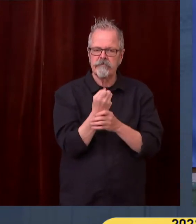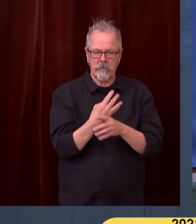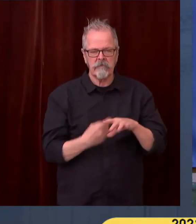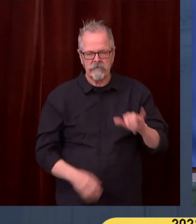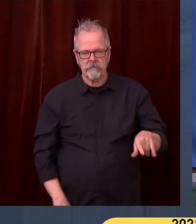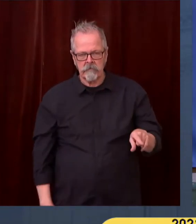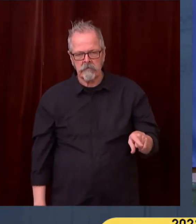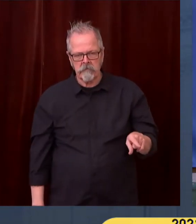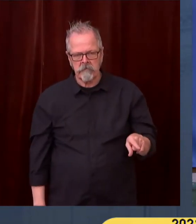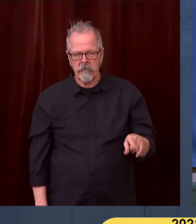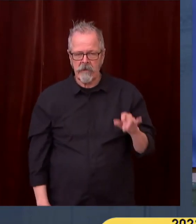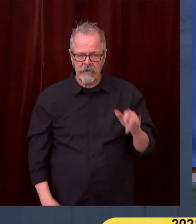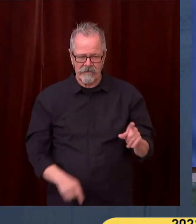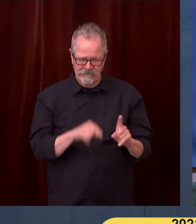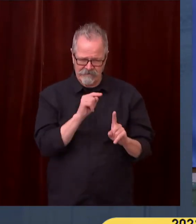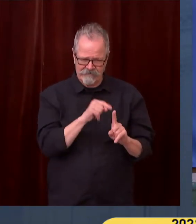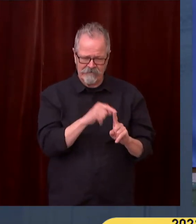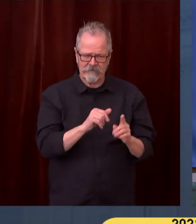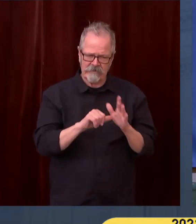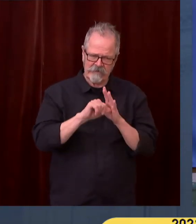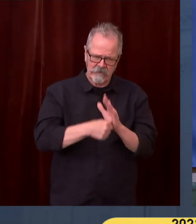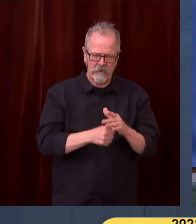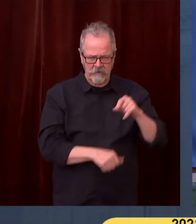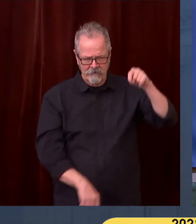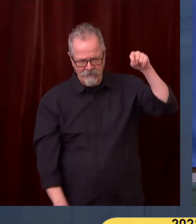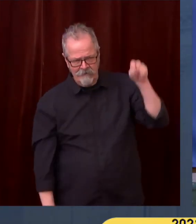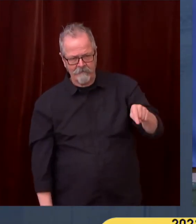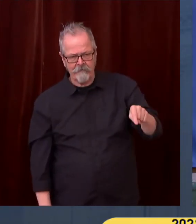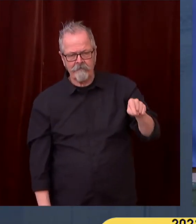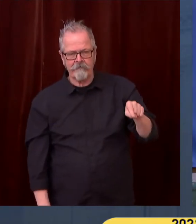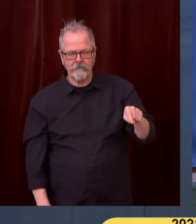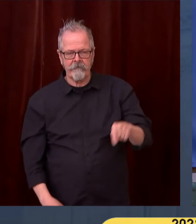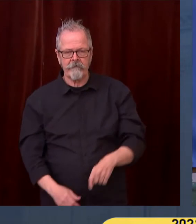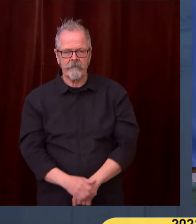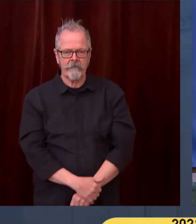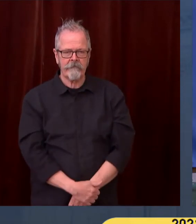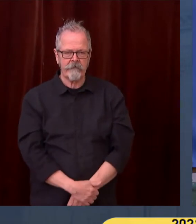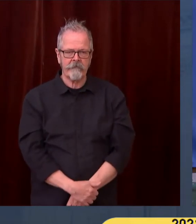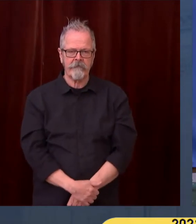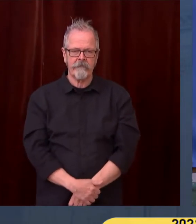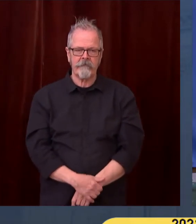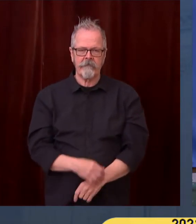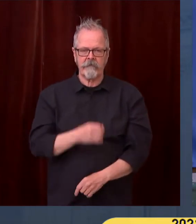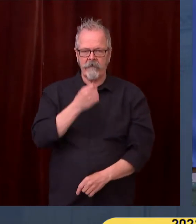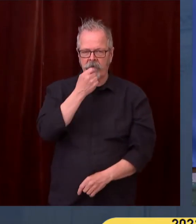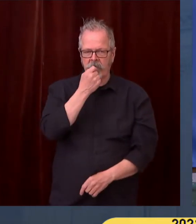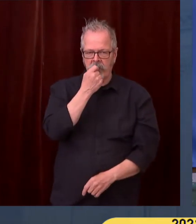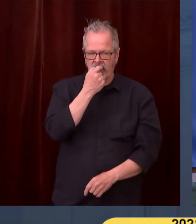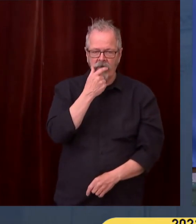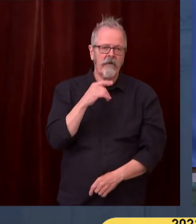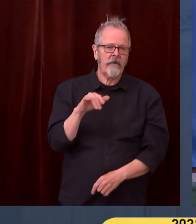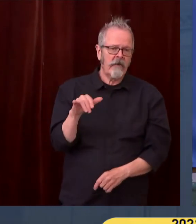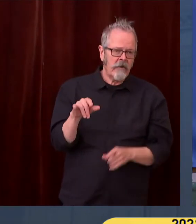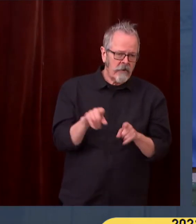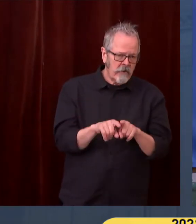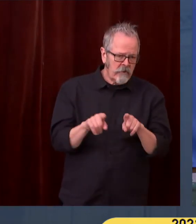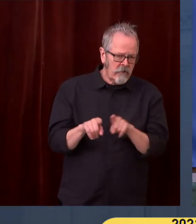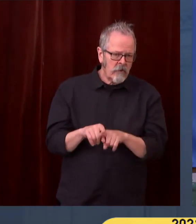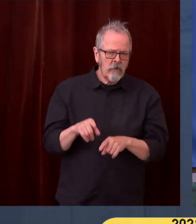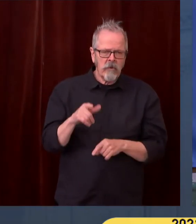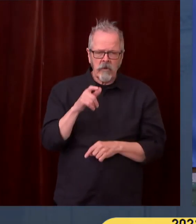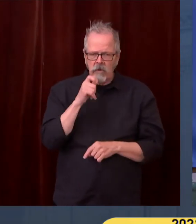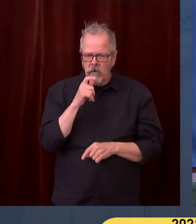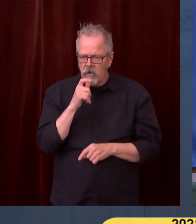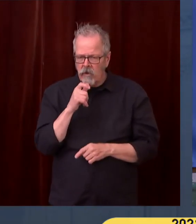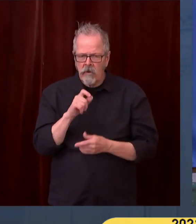that the people who have been working on this have been Herculean effort to bring environmental justice to this effort, and you heard my comments